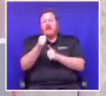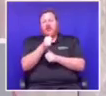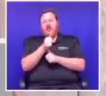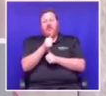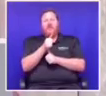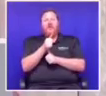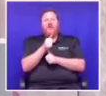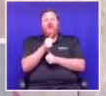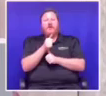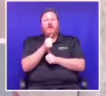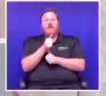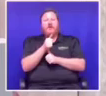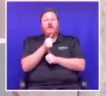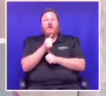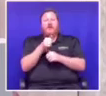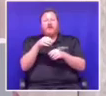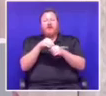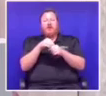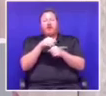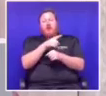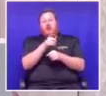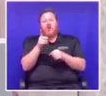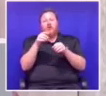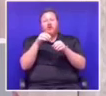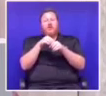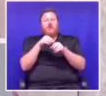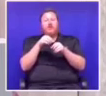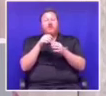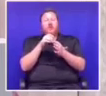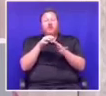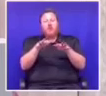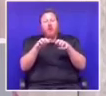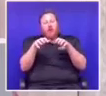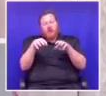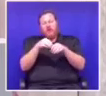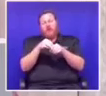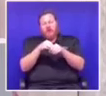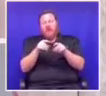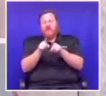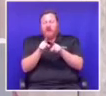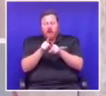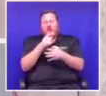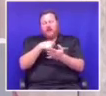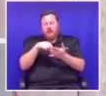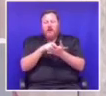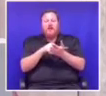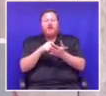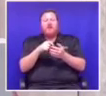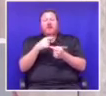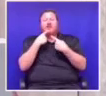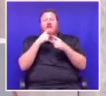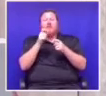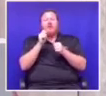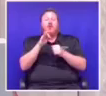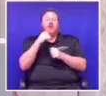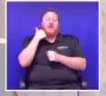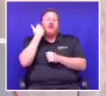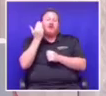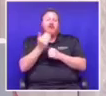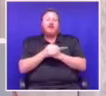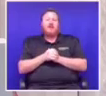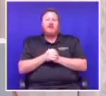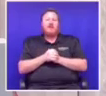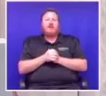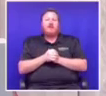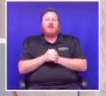who are in our parliament, having signed to the statement of intent, have set out a